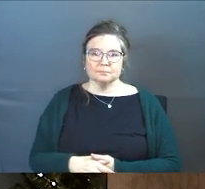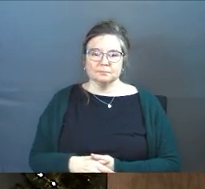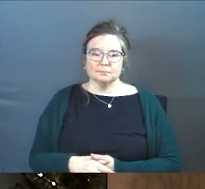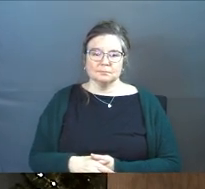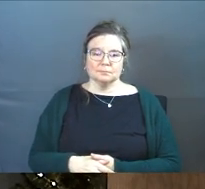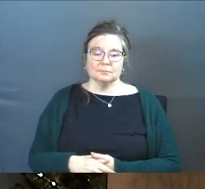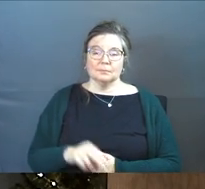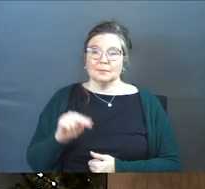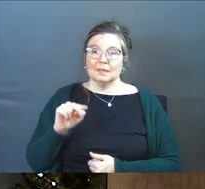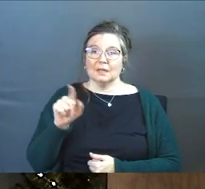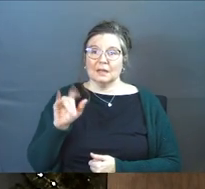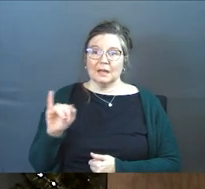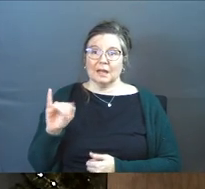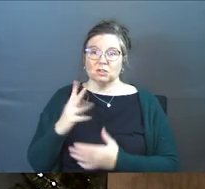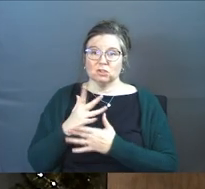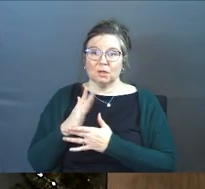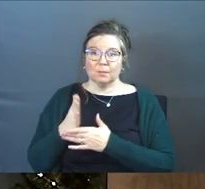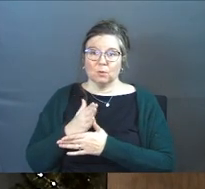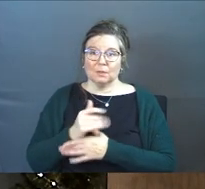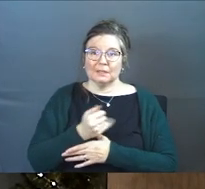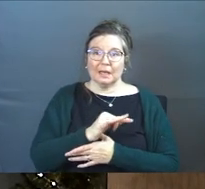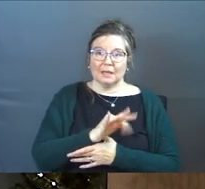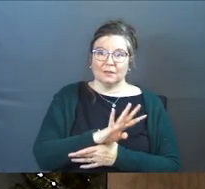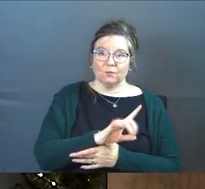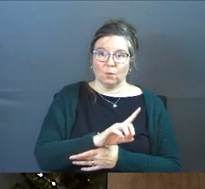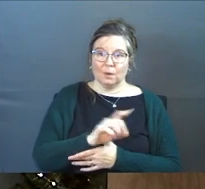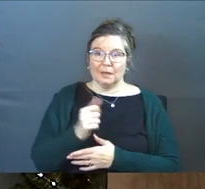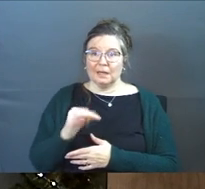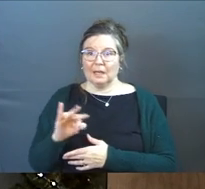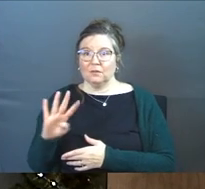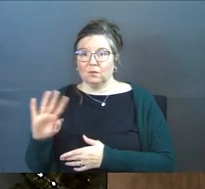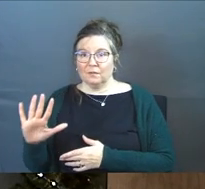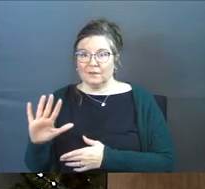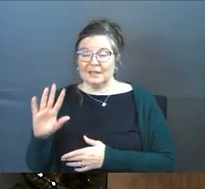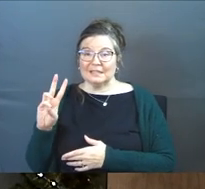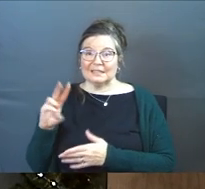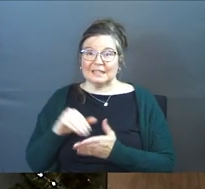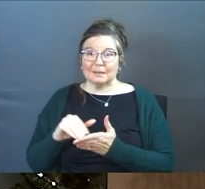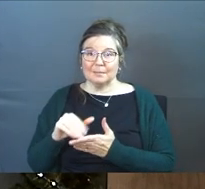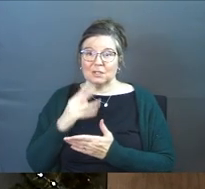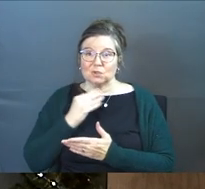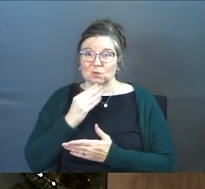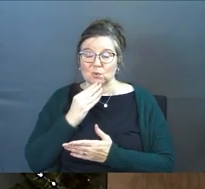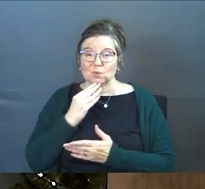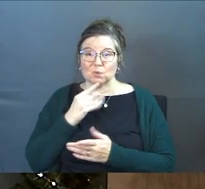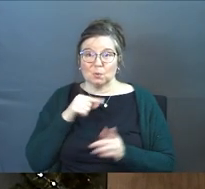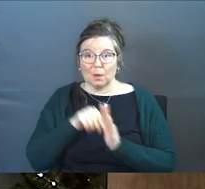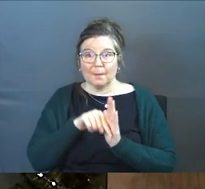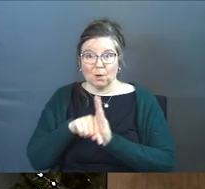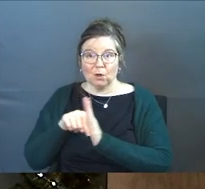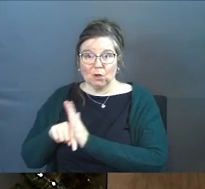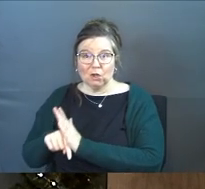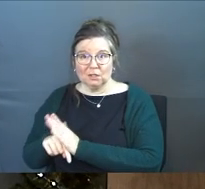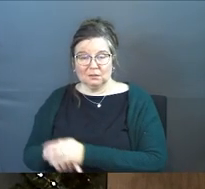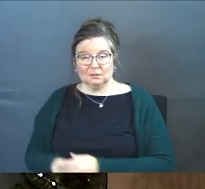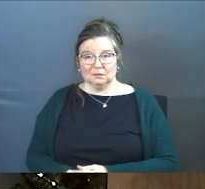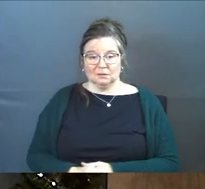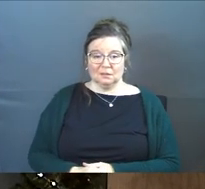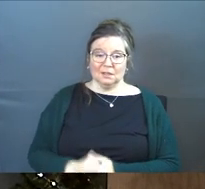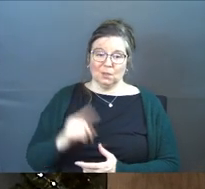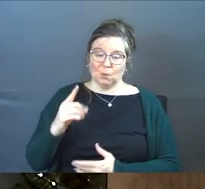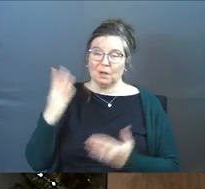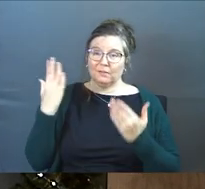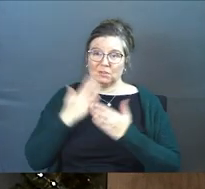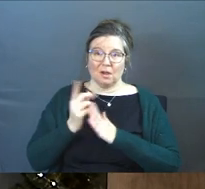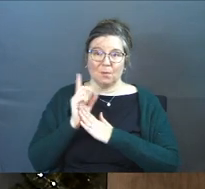In Nazi Germany between 1941 and 1945 6 million Jews were systematically murdered. It's